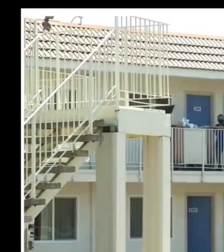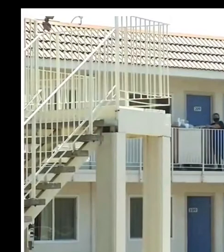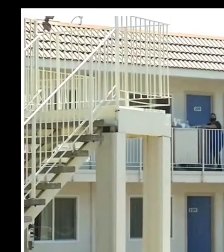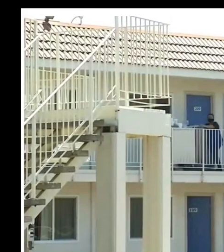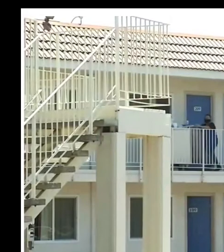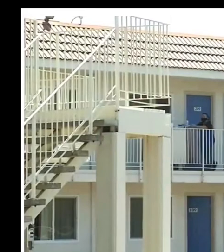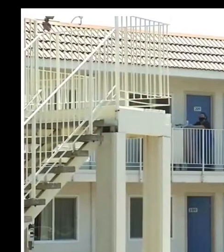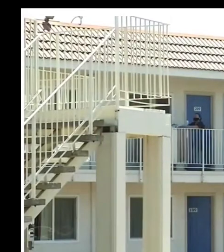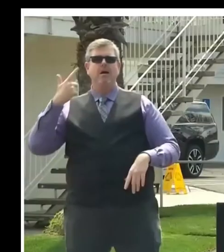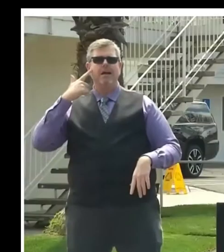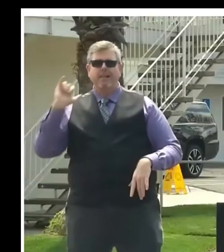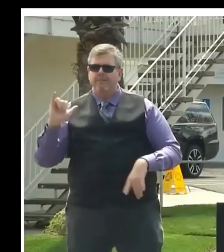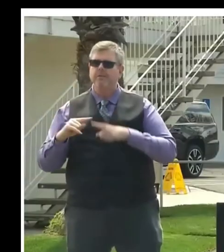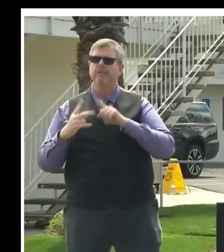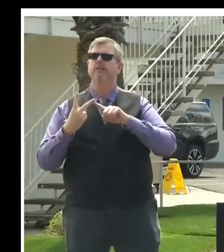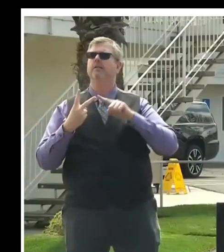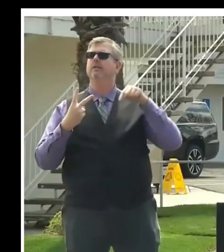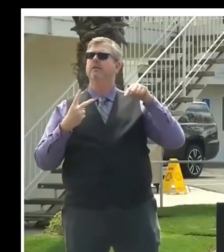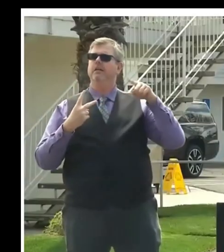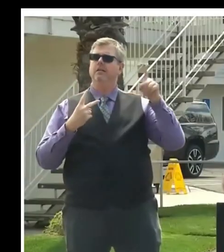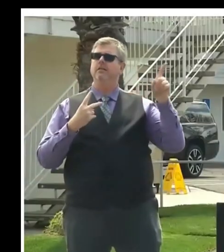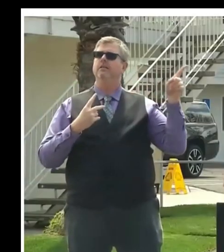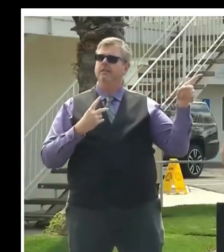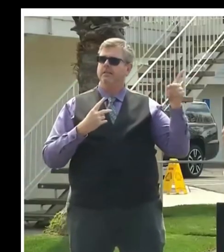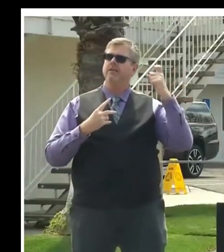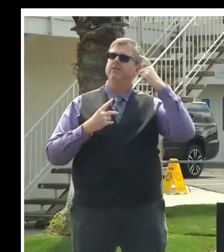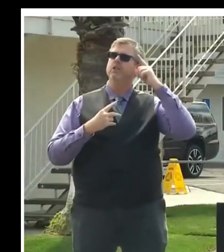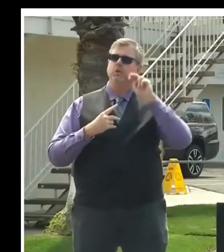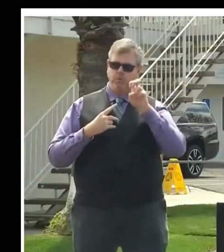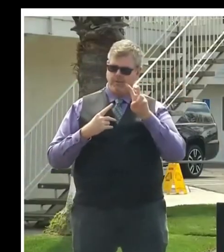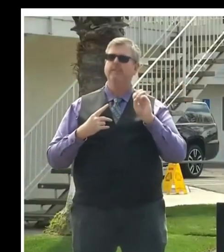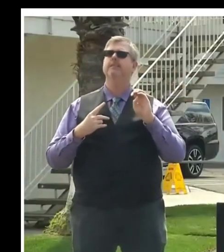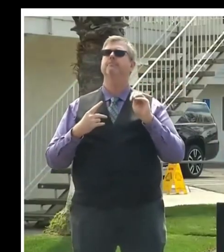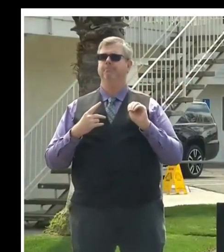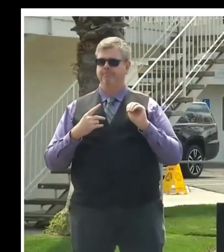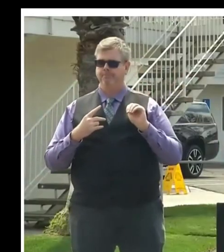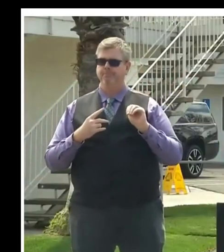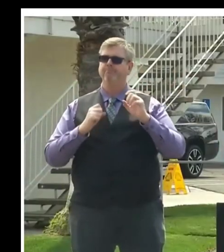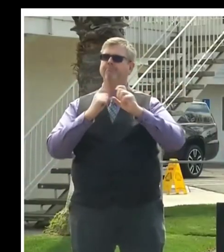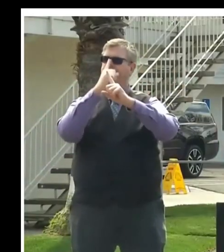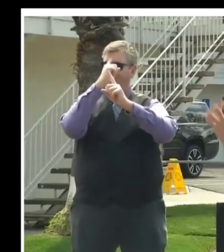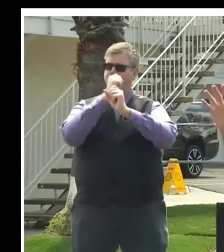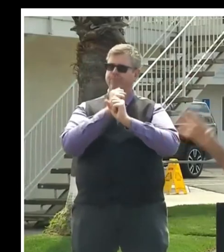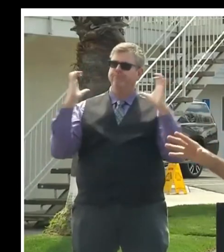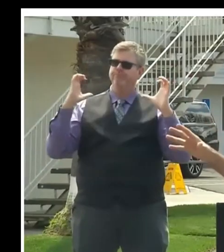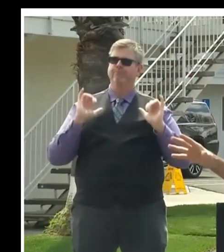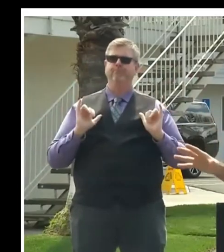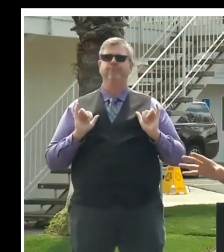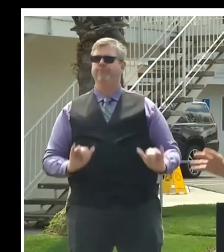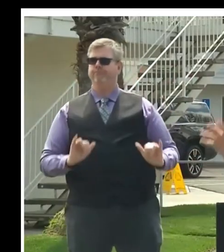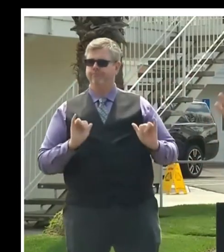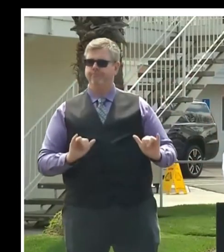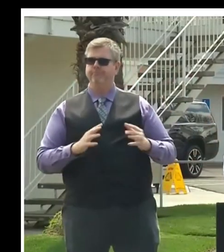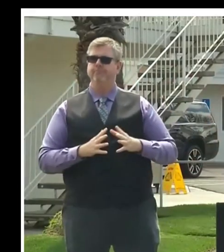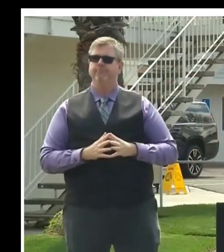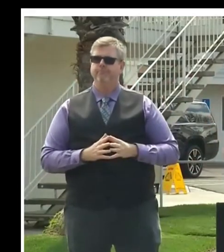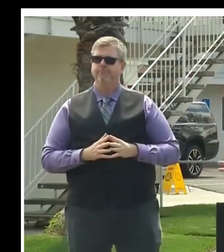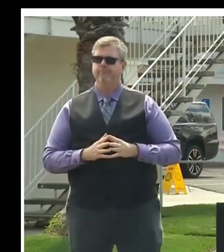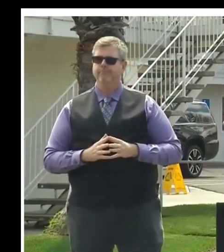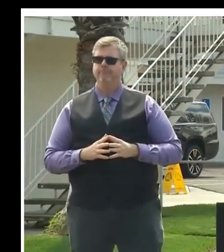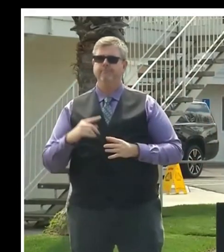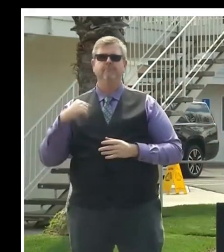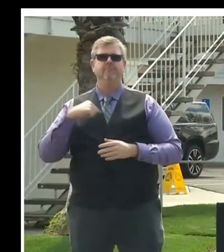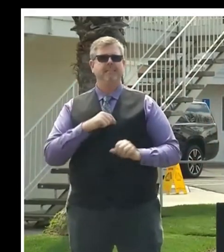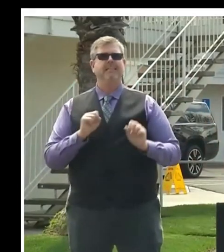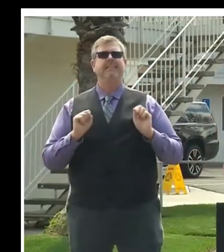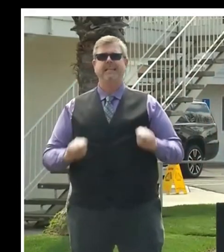simply open for a few weeks or a few months let's give counties and cities the dollars they need to purchase motels so we can